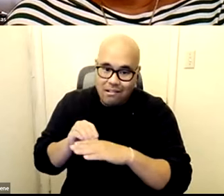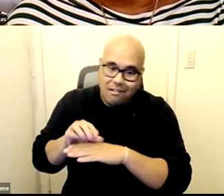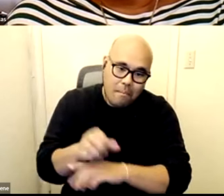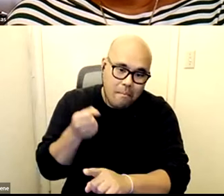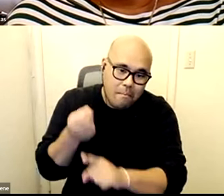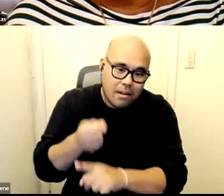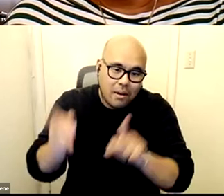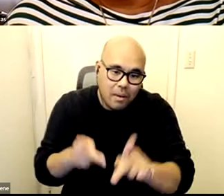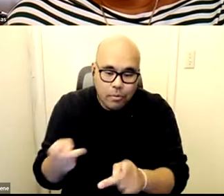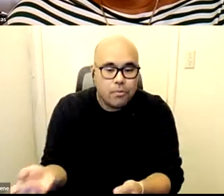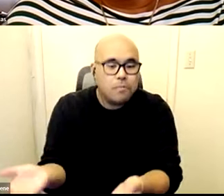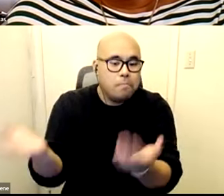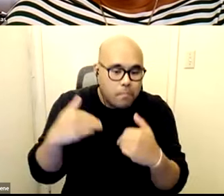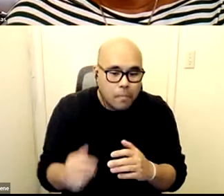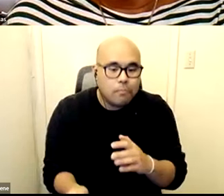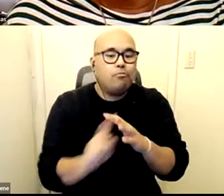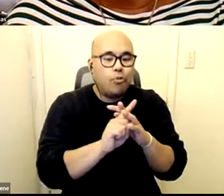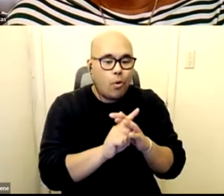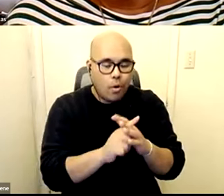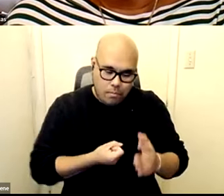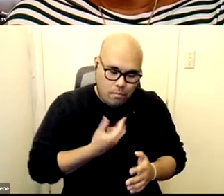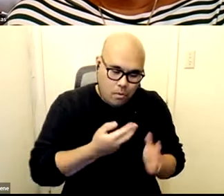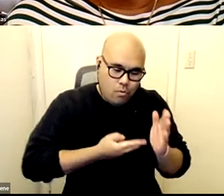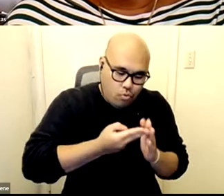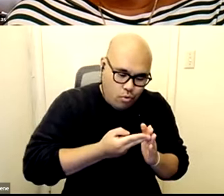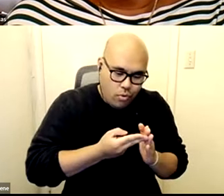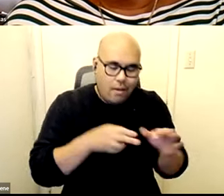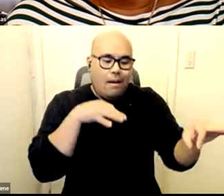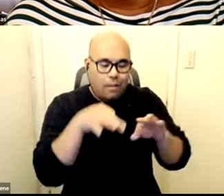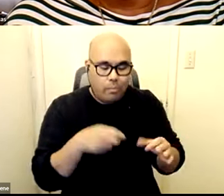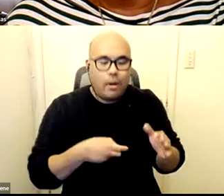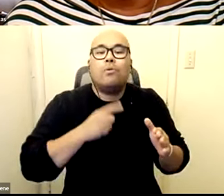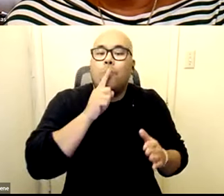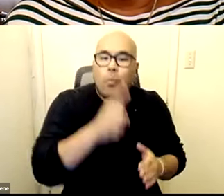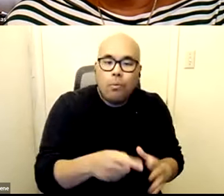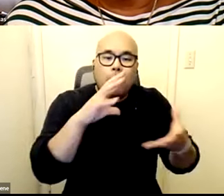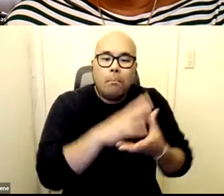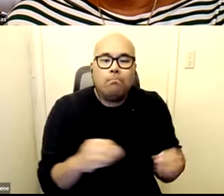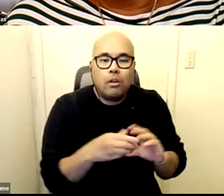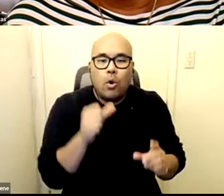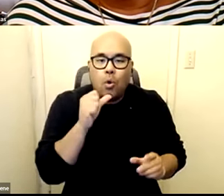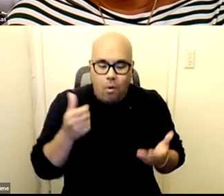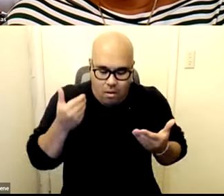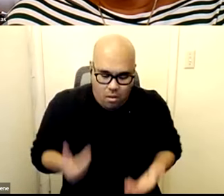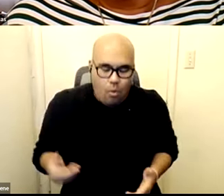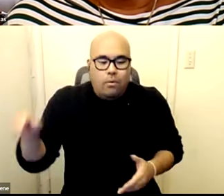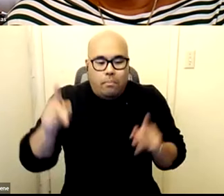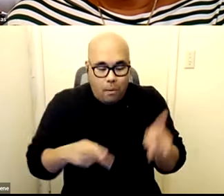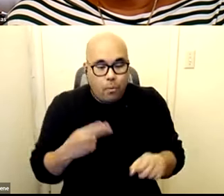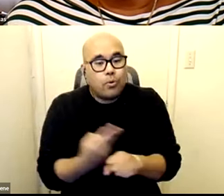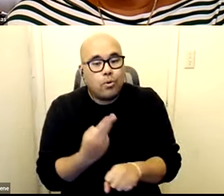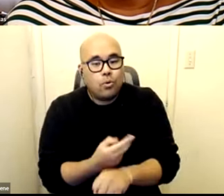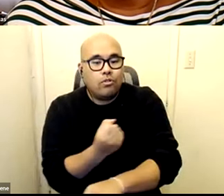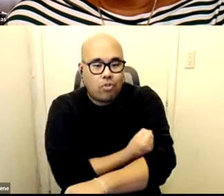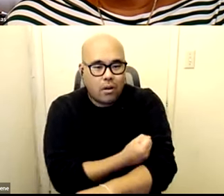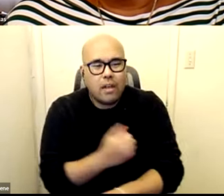be truth tellers to really send the true message of who people are who use drugs drugs and you know